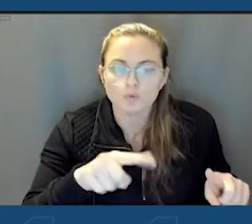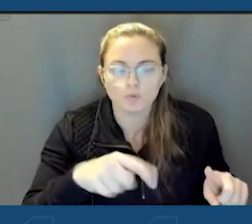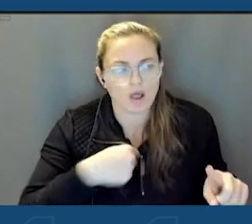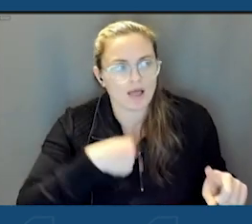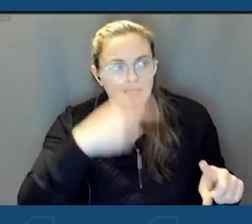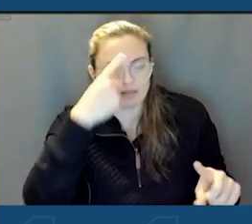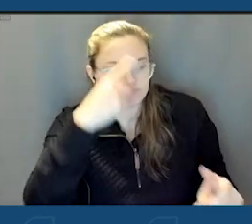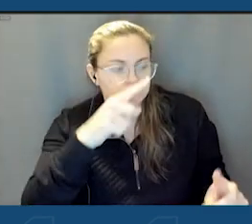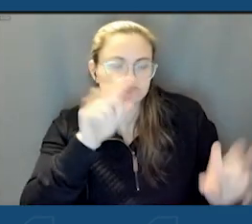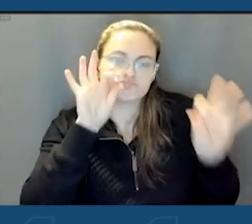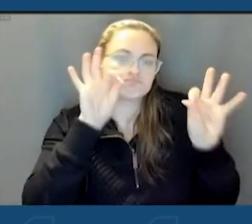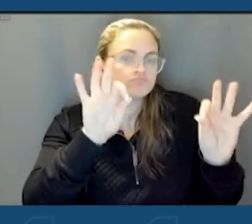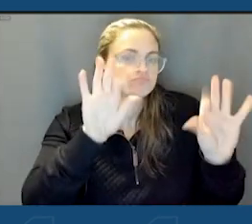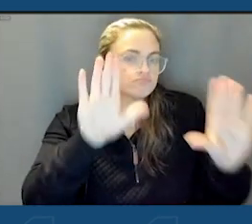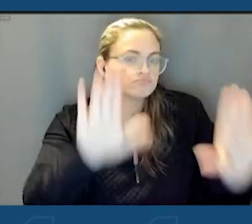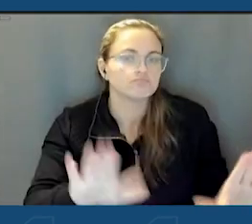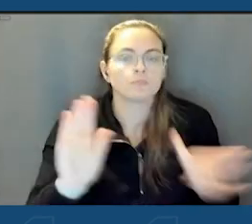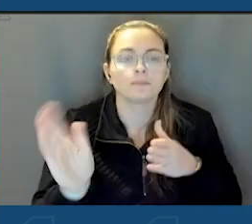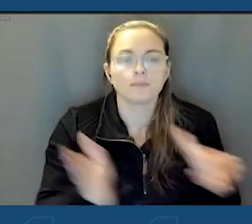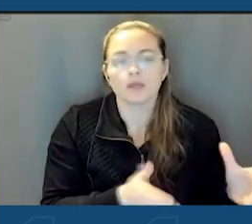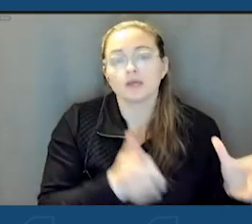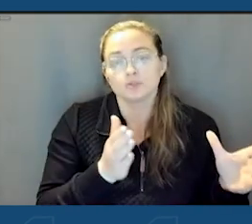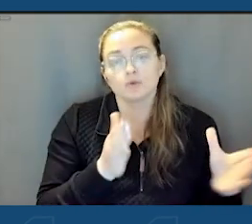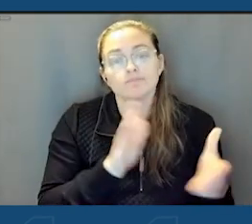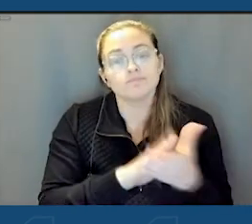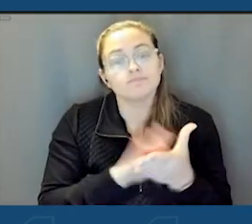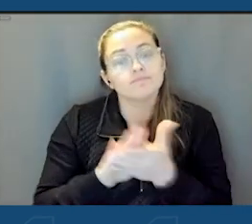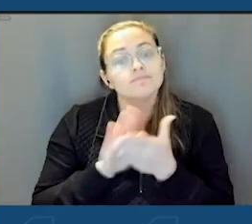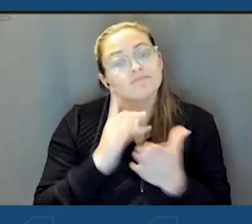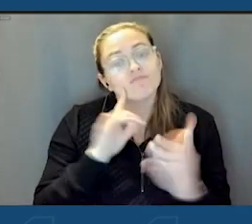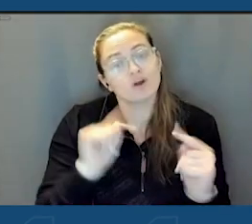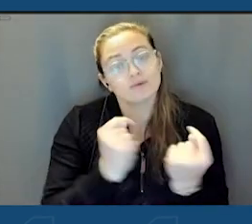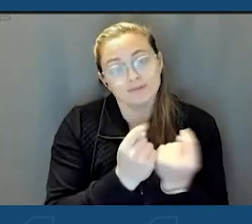excellent plan. So I'd like a round of applause for our team.